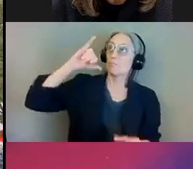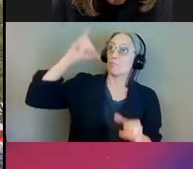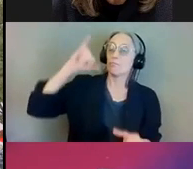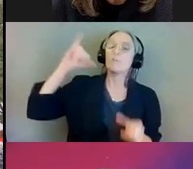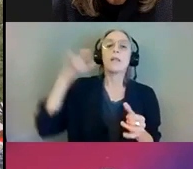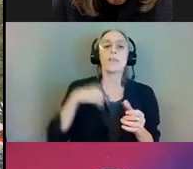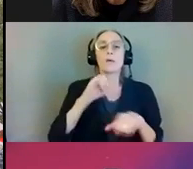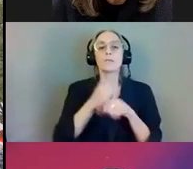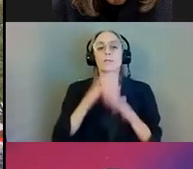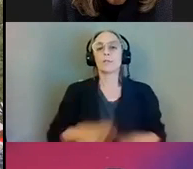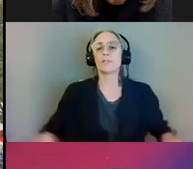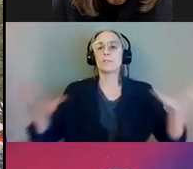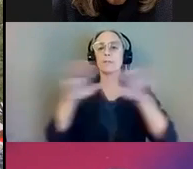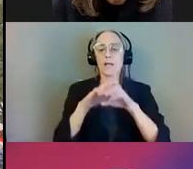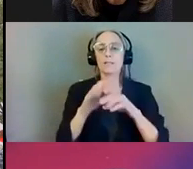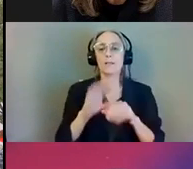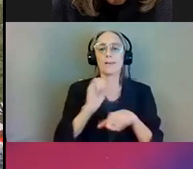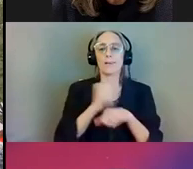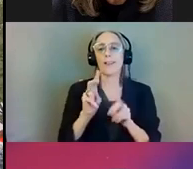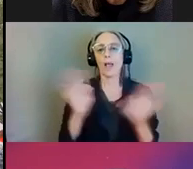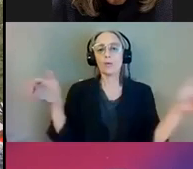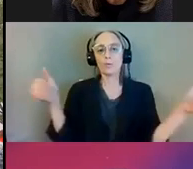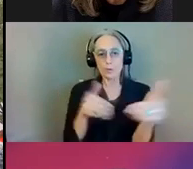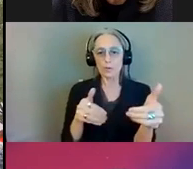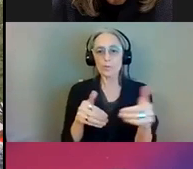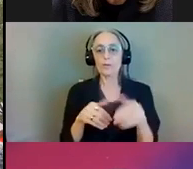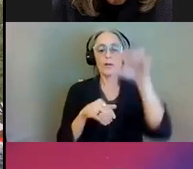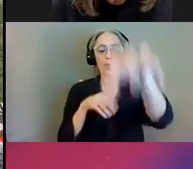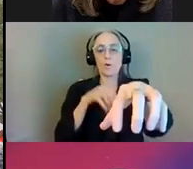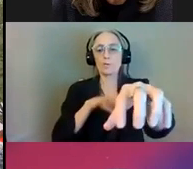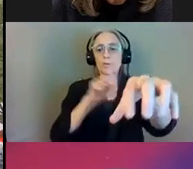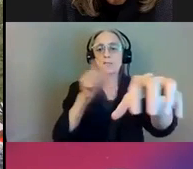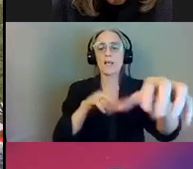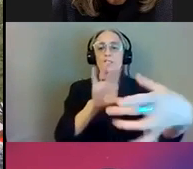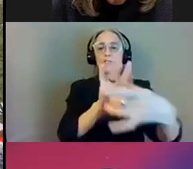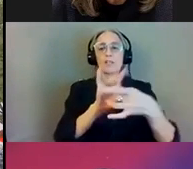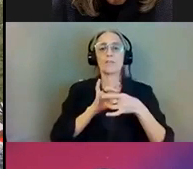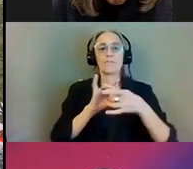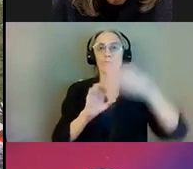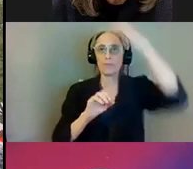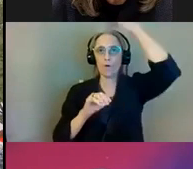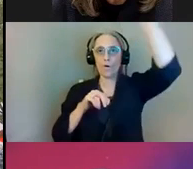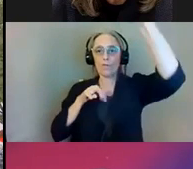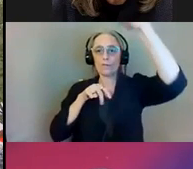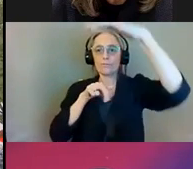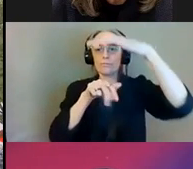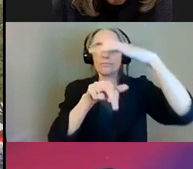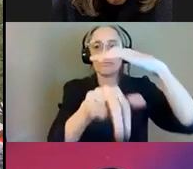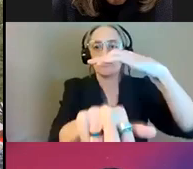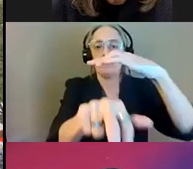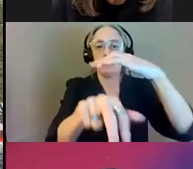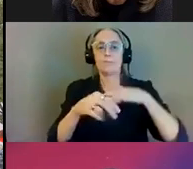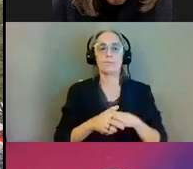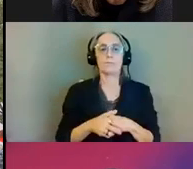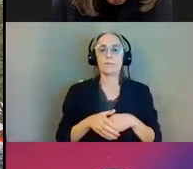viaduct that forms a room that will tie the two stations together. And at the times that the street is serving as a civic space, like the